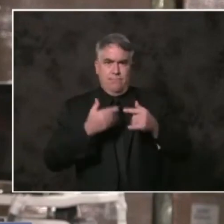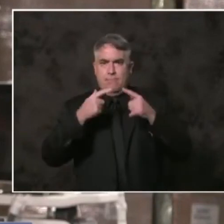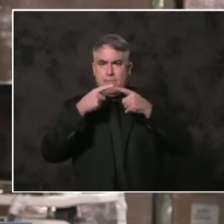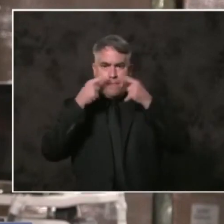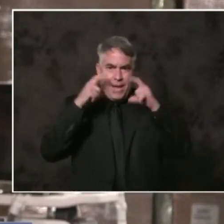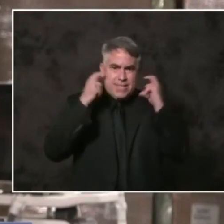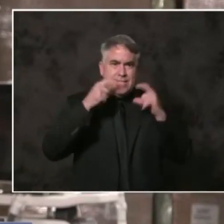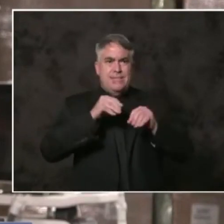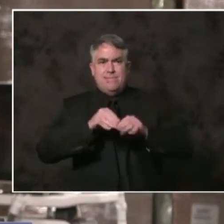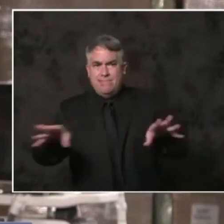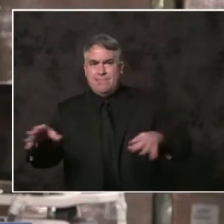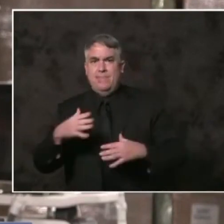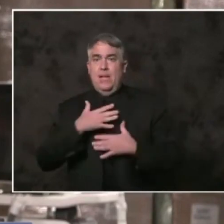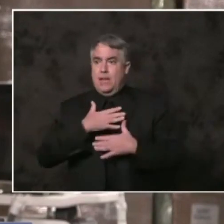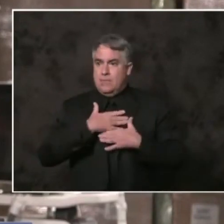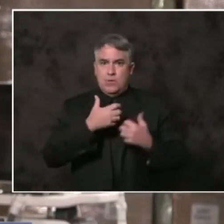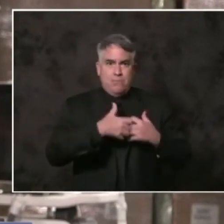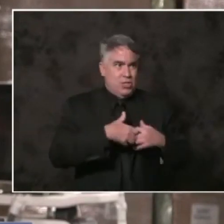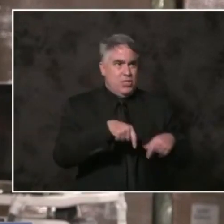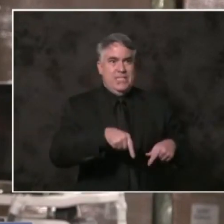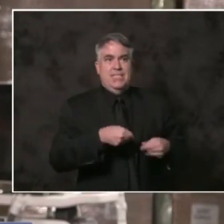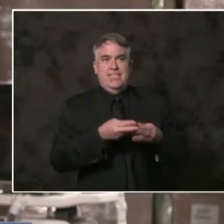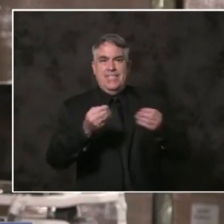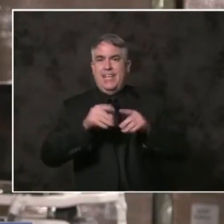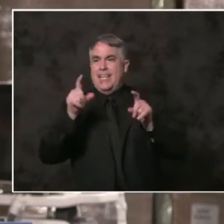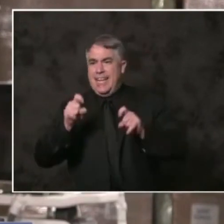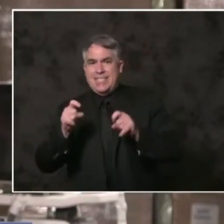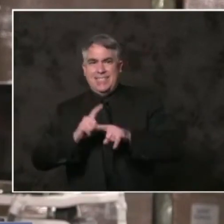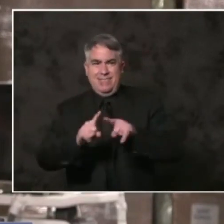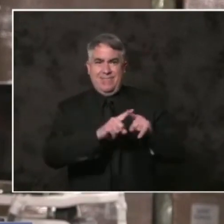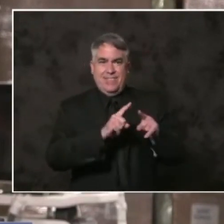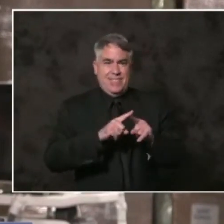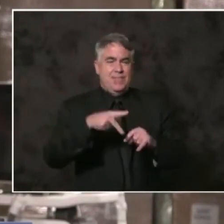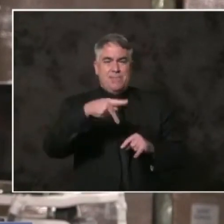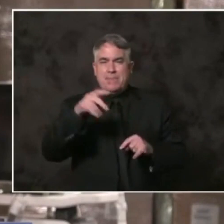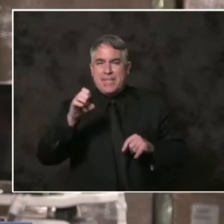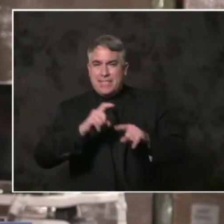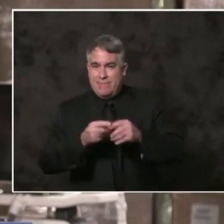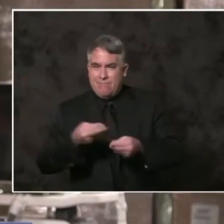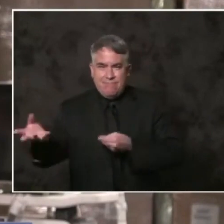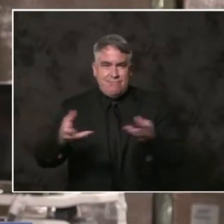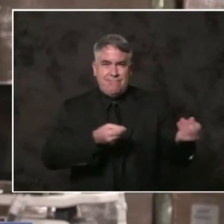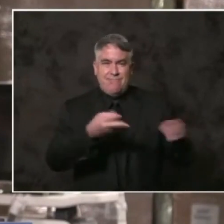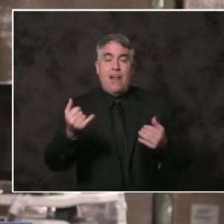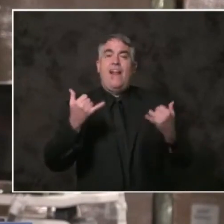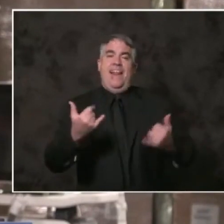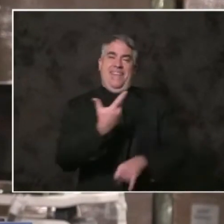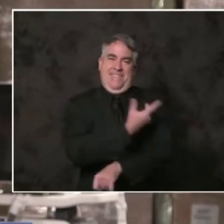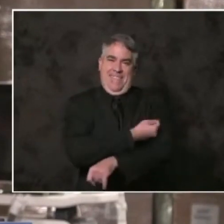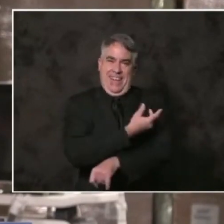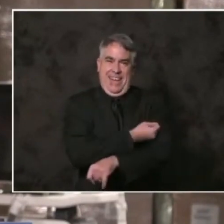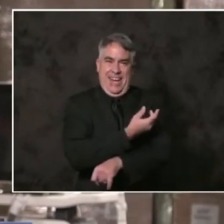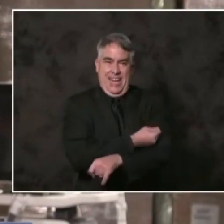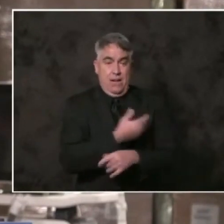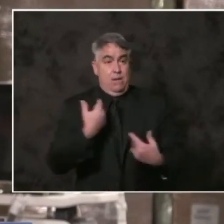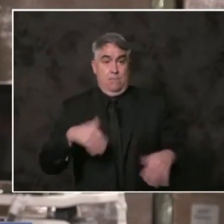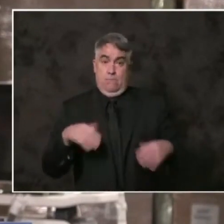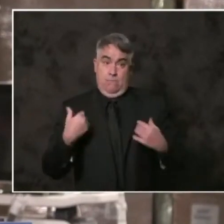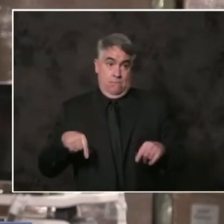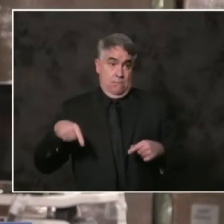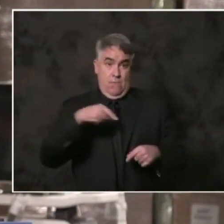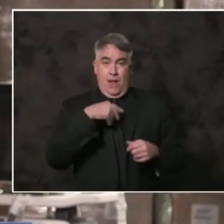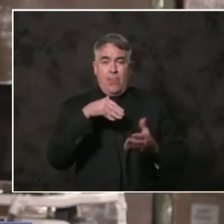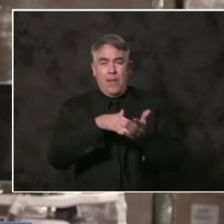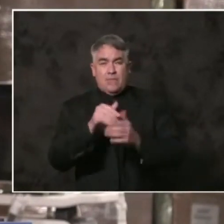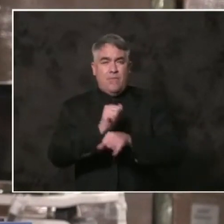supplies, PPE, and now vaccines. At its heart, thousands of dedicated workers responding to the